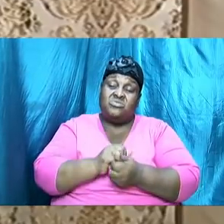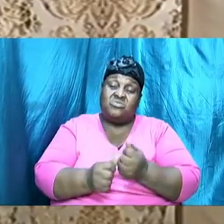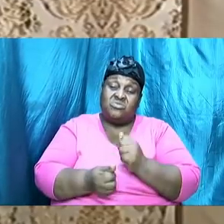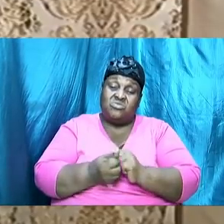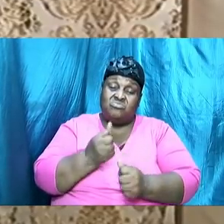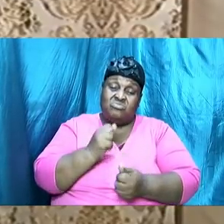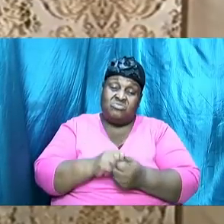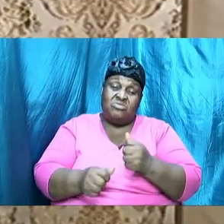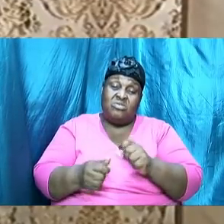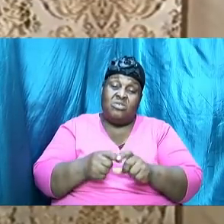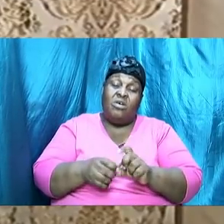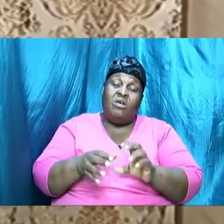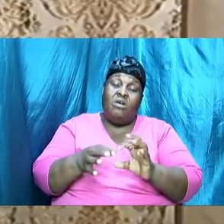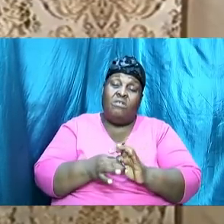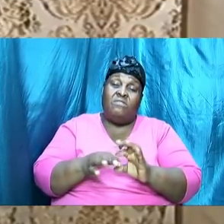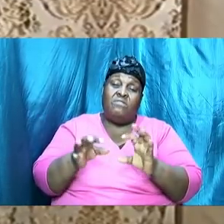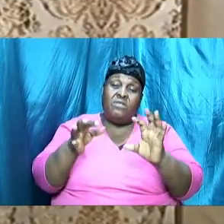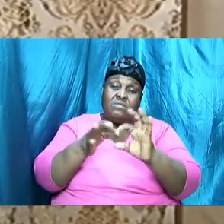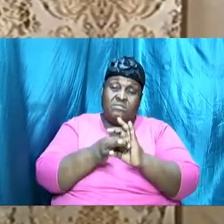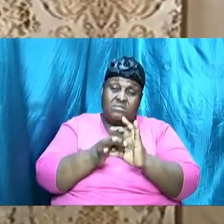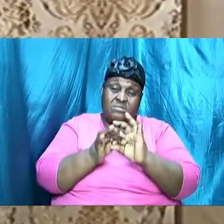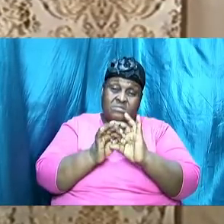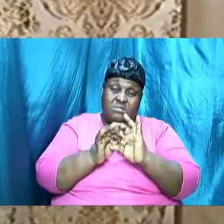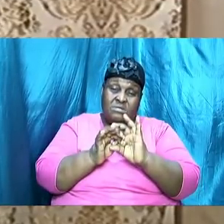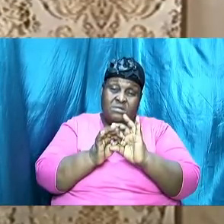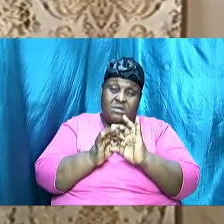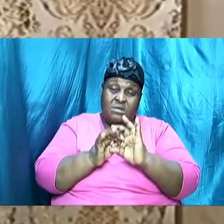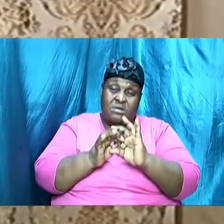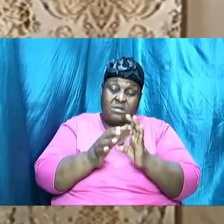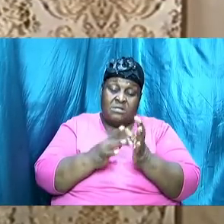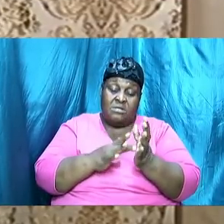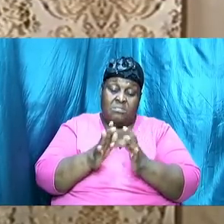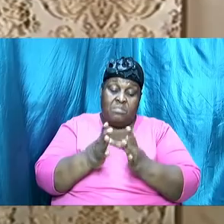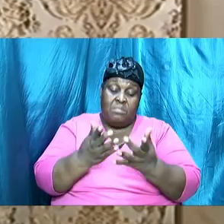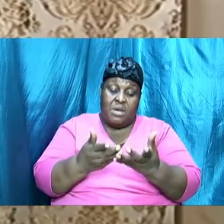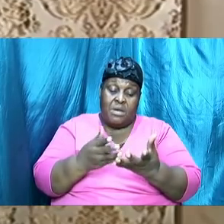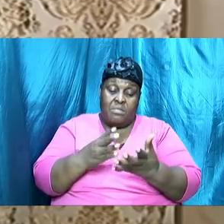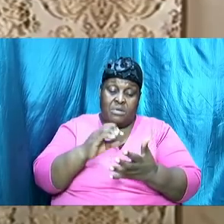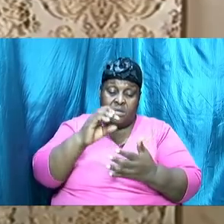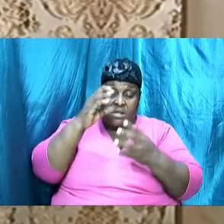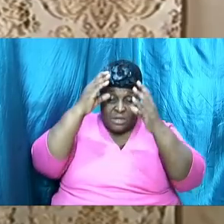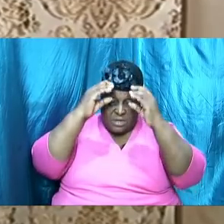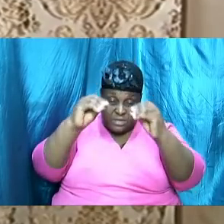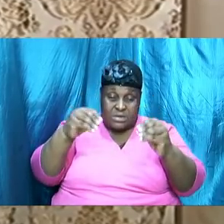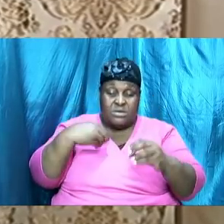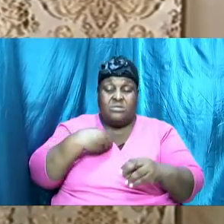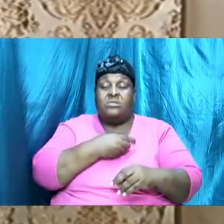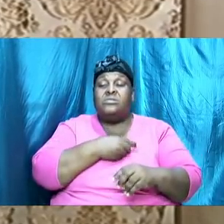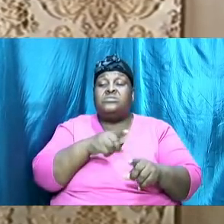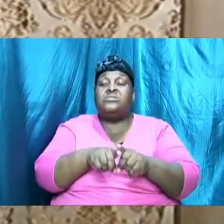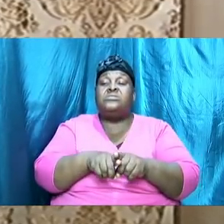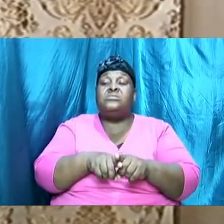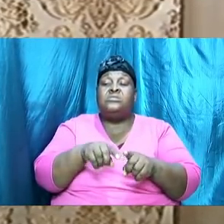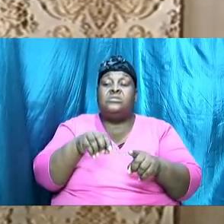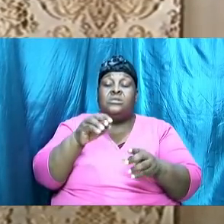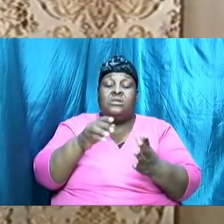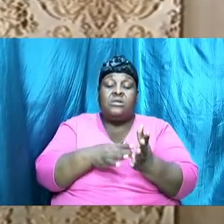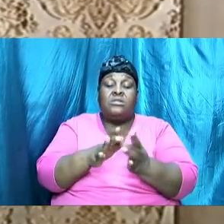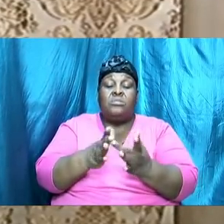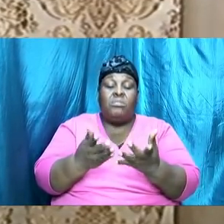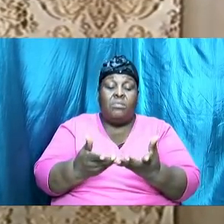of relationships and the Bible teaches us that even from the book of Genesis as we go on